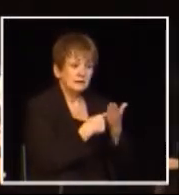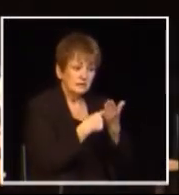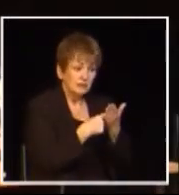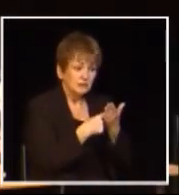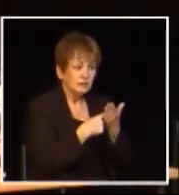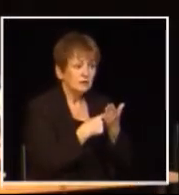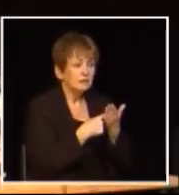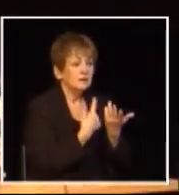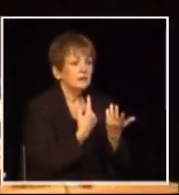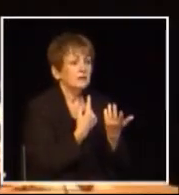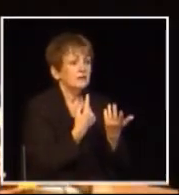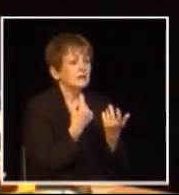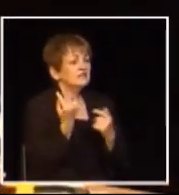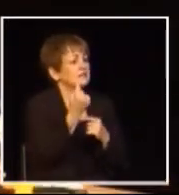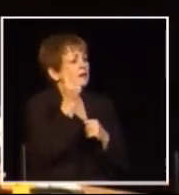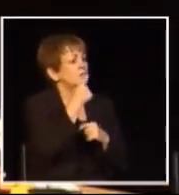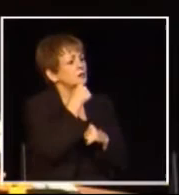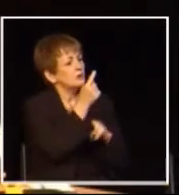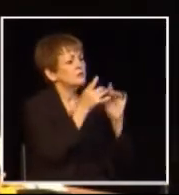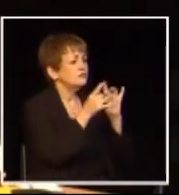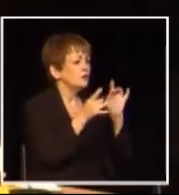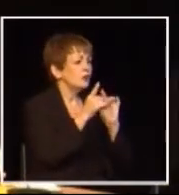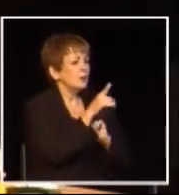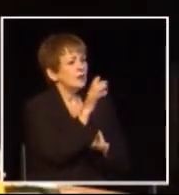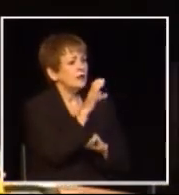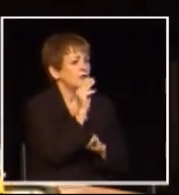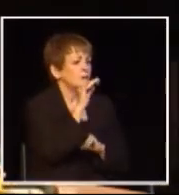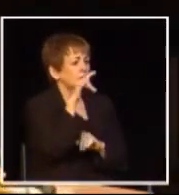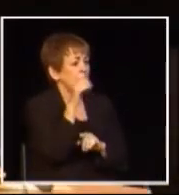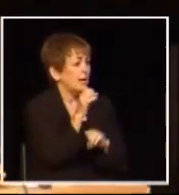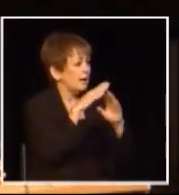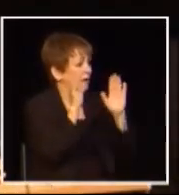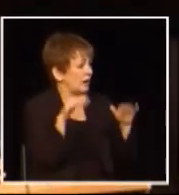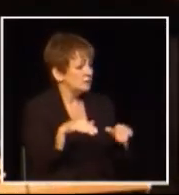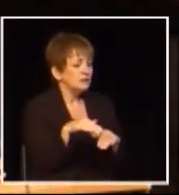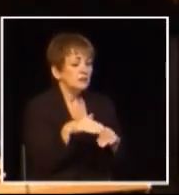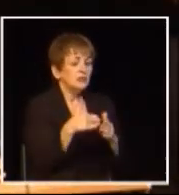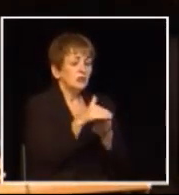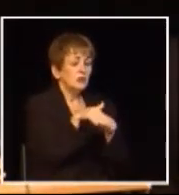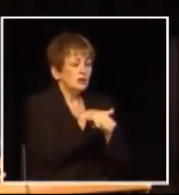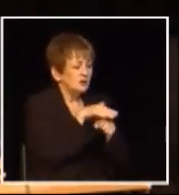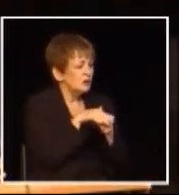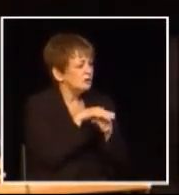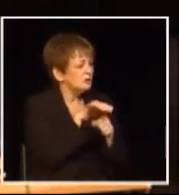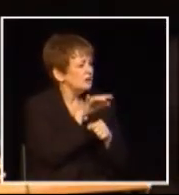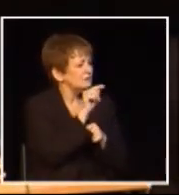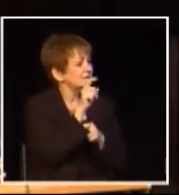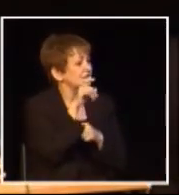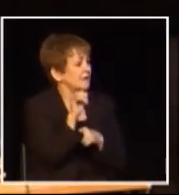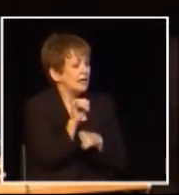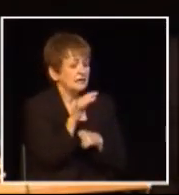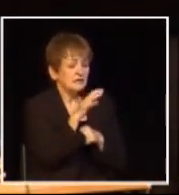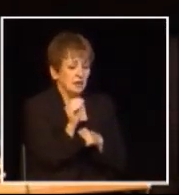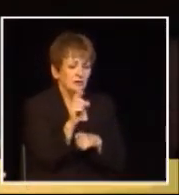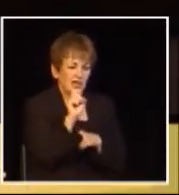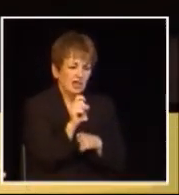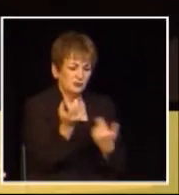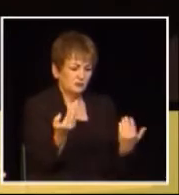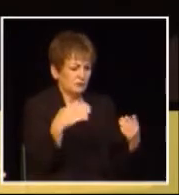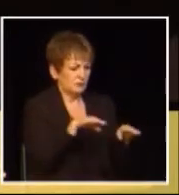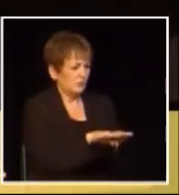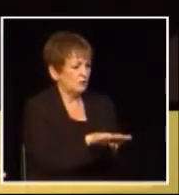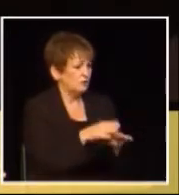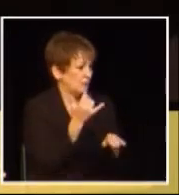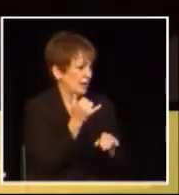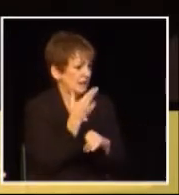good example one of these debates we had a person tell a story about in 100 Mile House the local taxi cab company had to fold up because